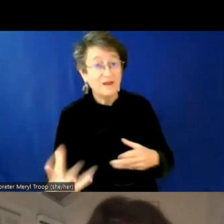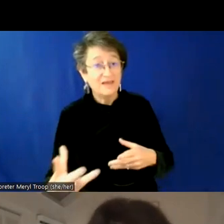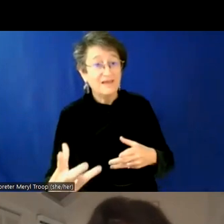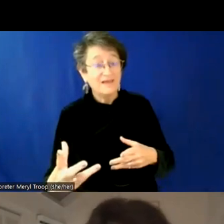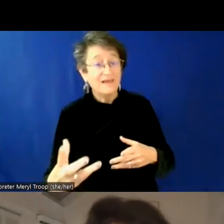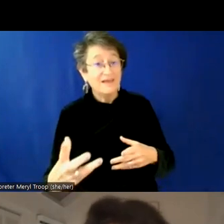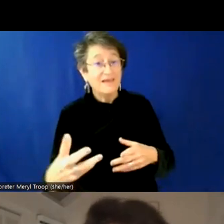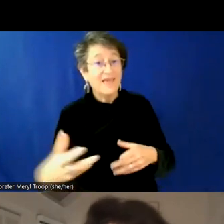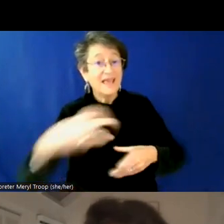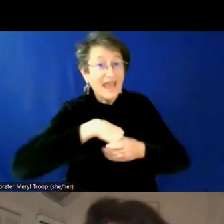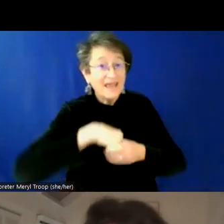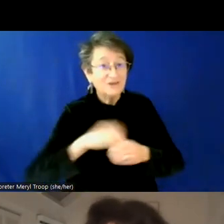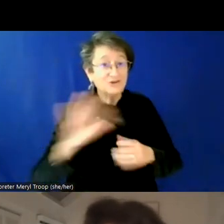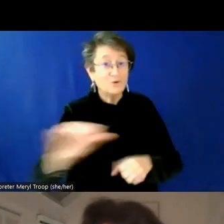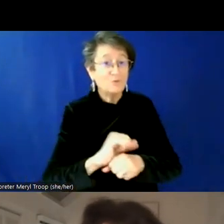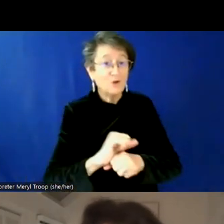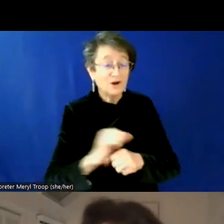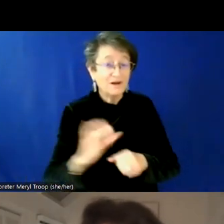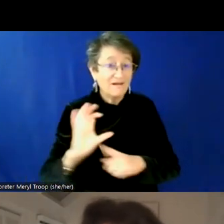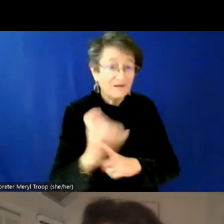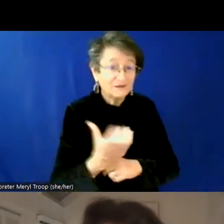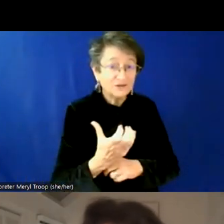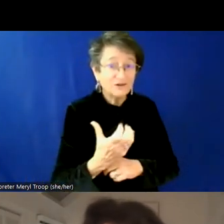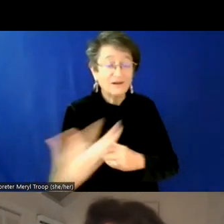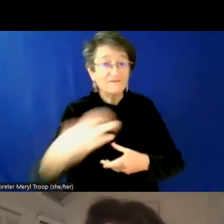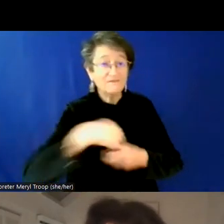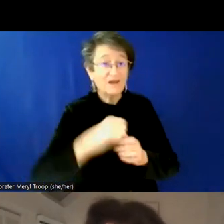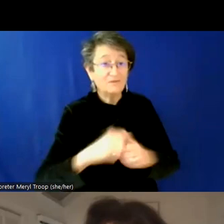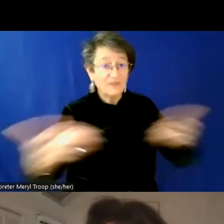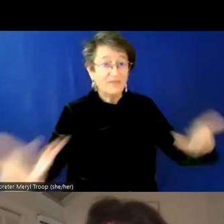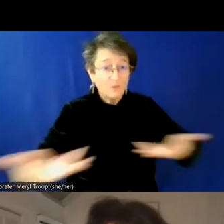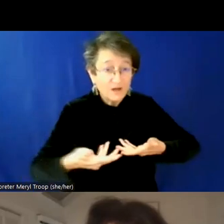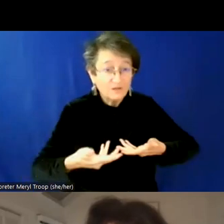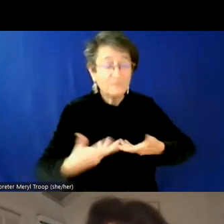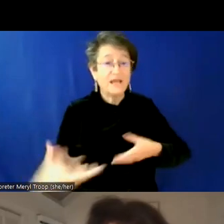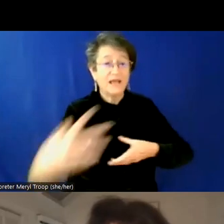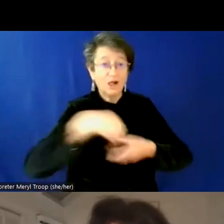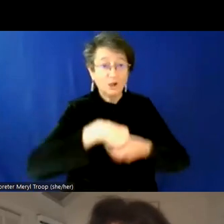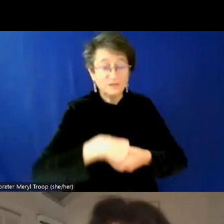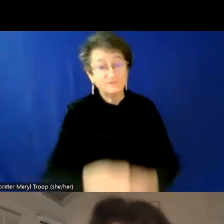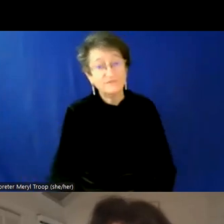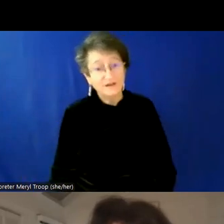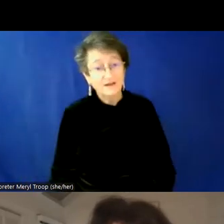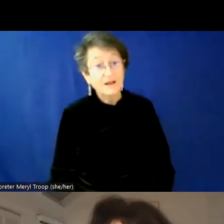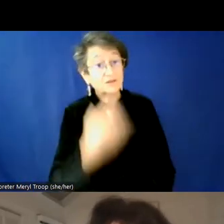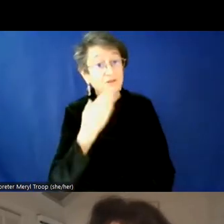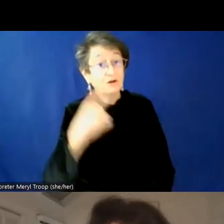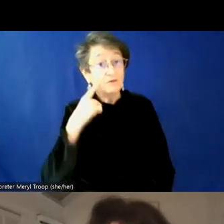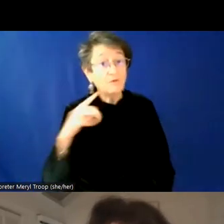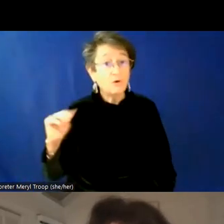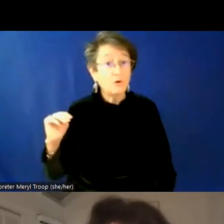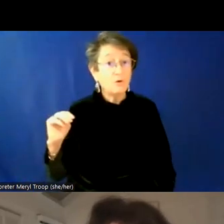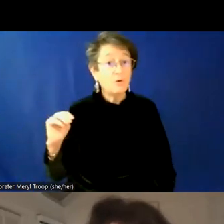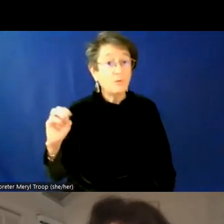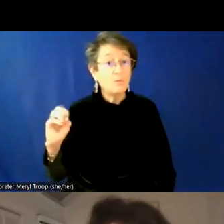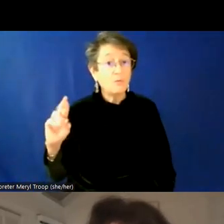uh, engaged, uh, in a practice of inclusivity and welcome, uh, which of course is good for, it's good for morale. It's good for retention. It's